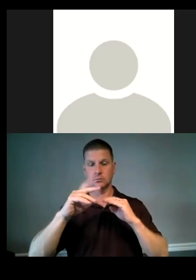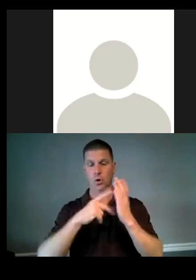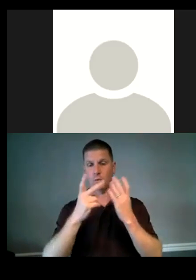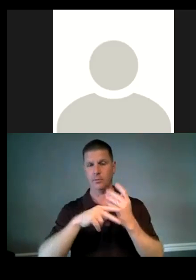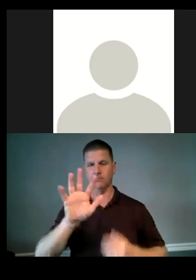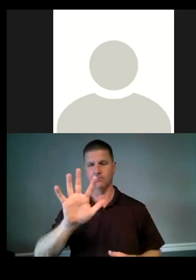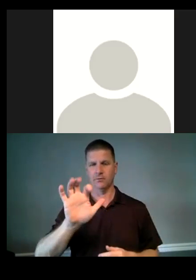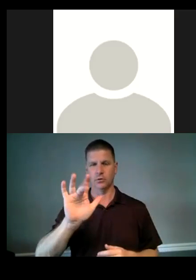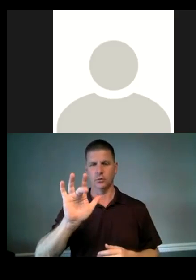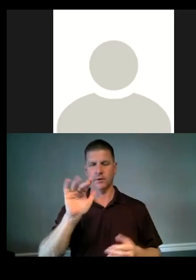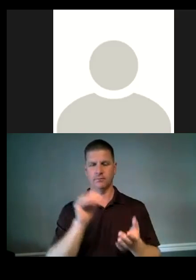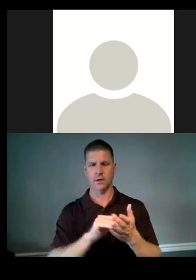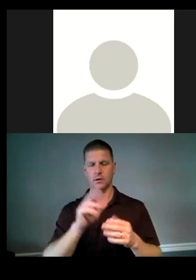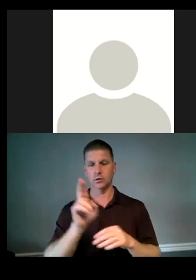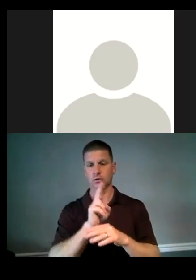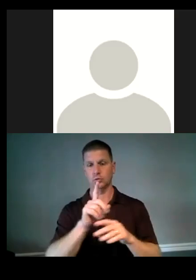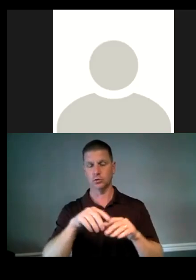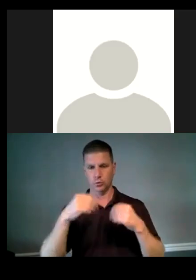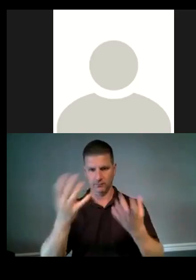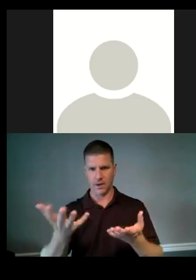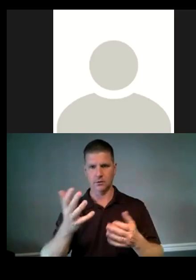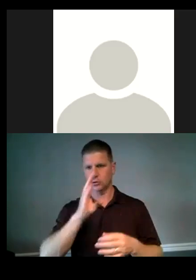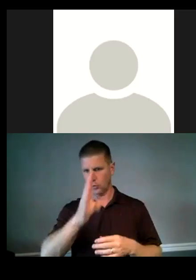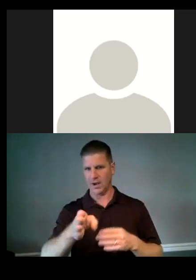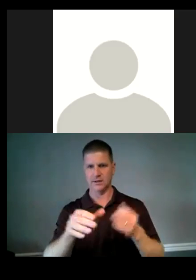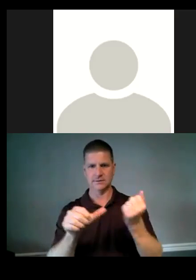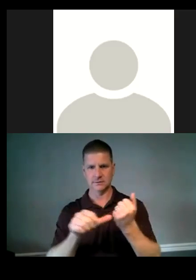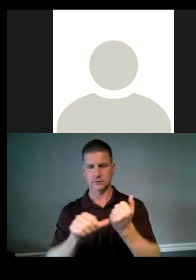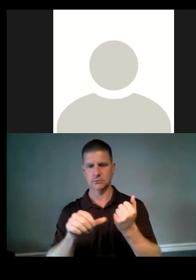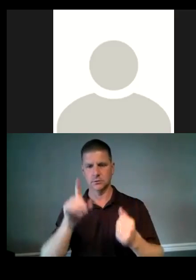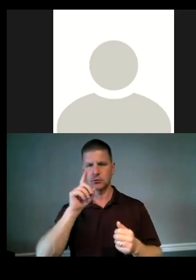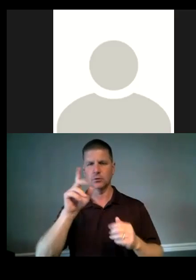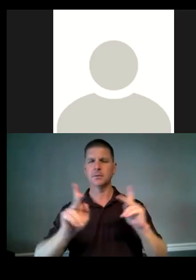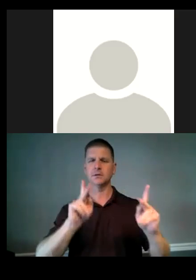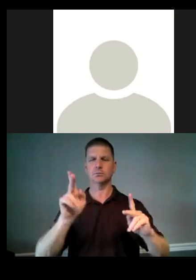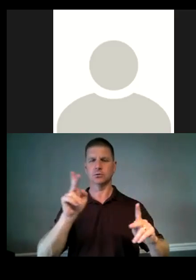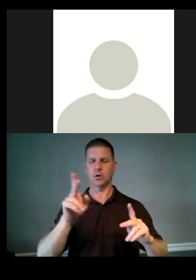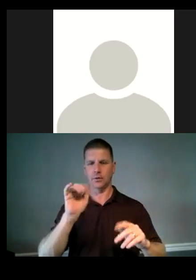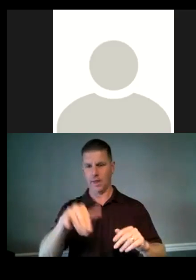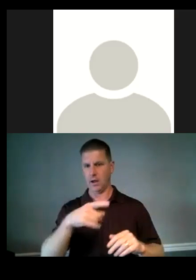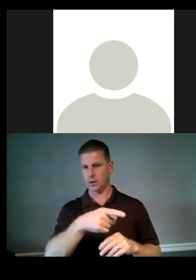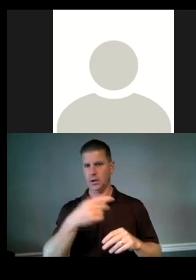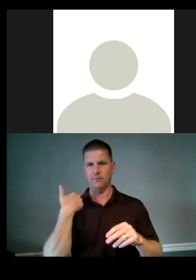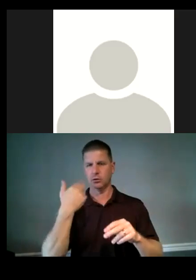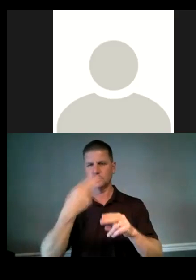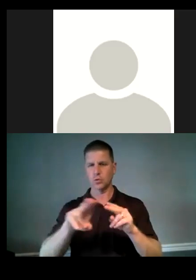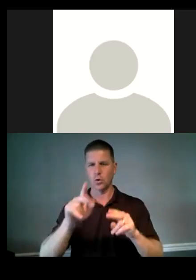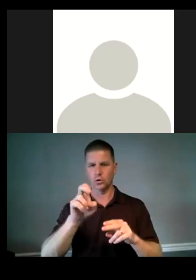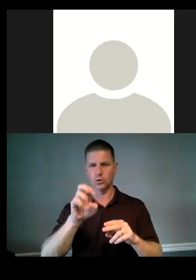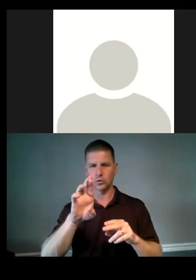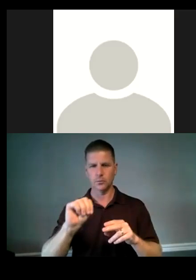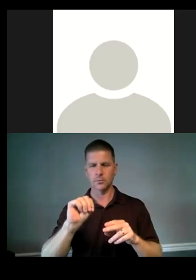is used to provide direct assistance to Pittsburghers facing the short-term, uh,